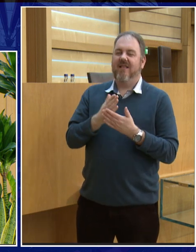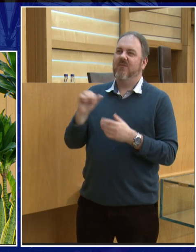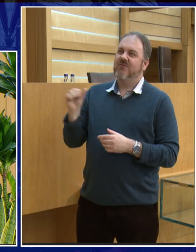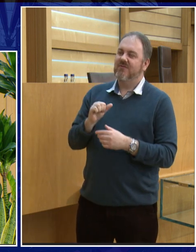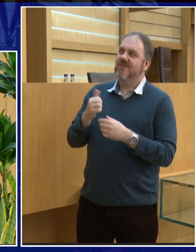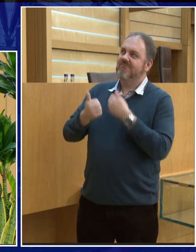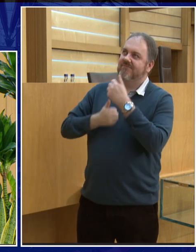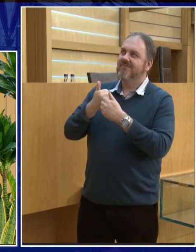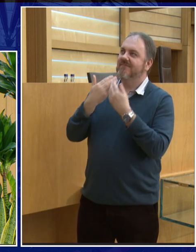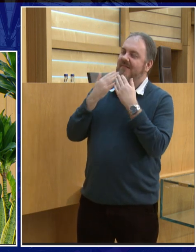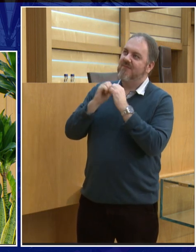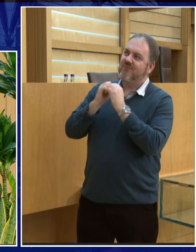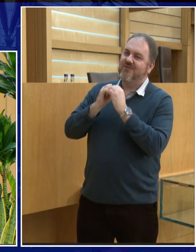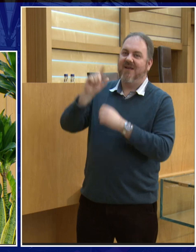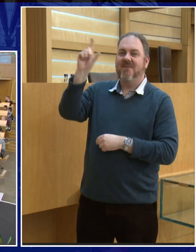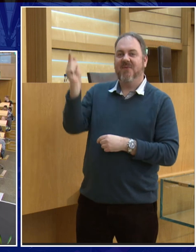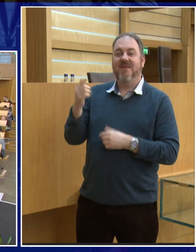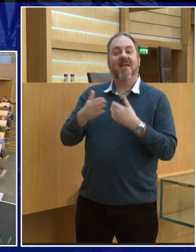admire it thank you very much